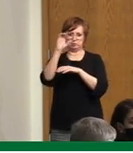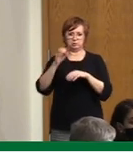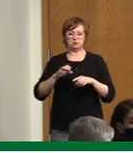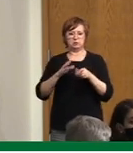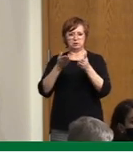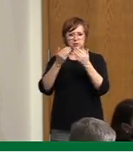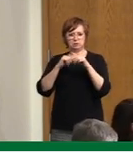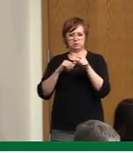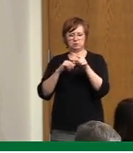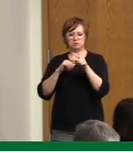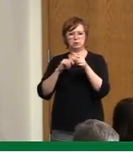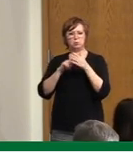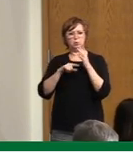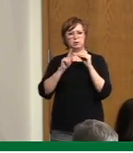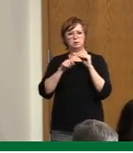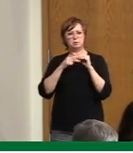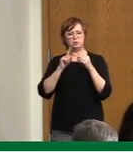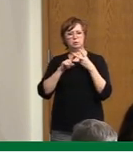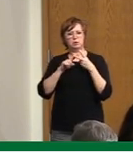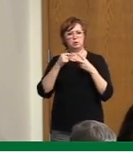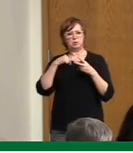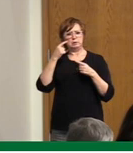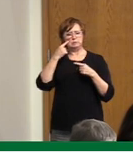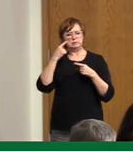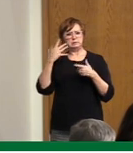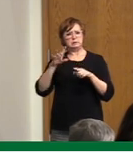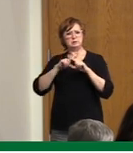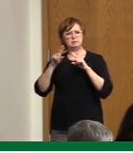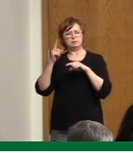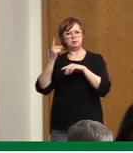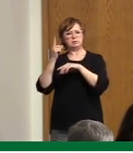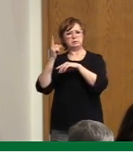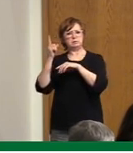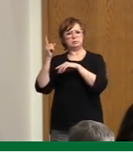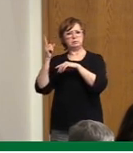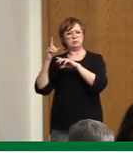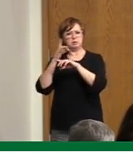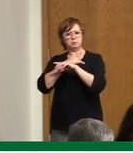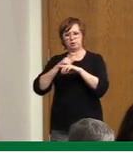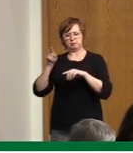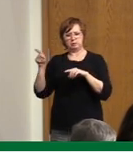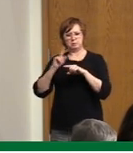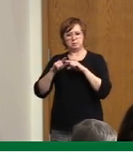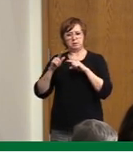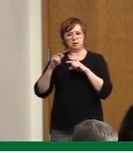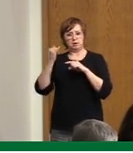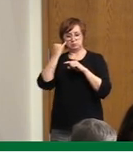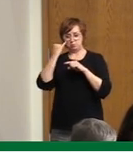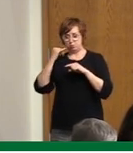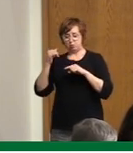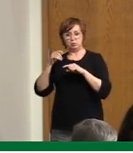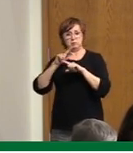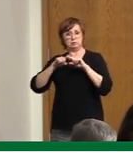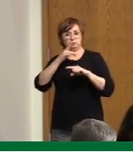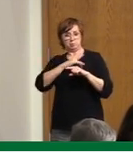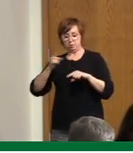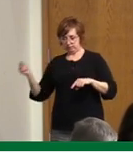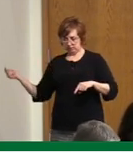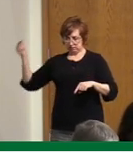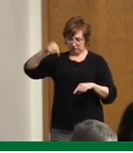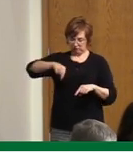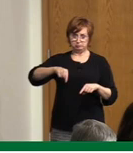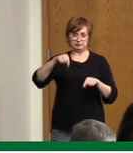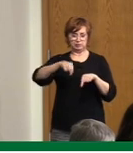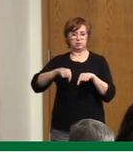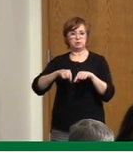isolation order similar to what we've seen in other provinces? I believe it's generally been 14 days if you cross over and whatnot.